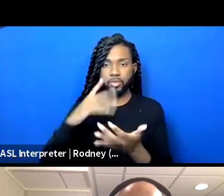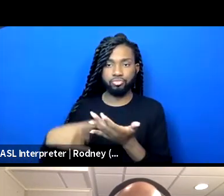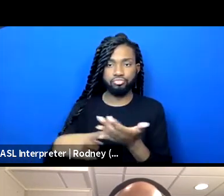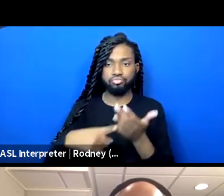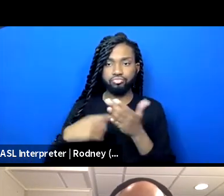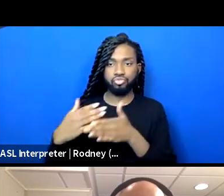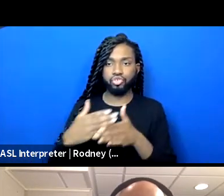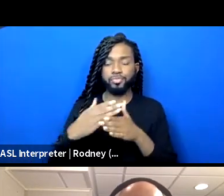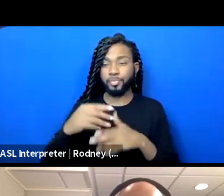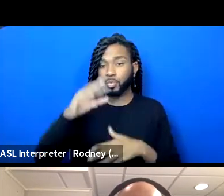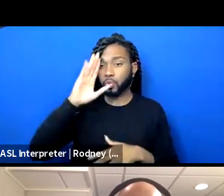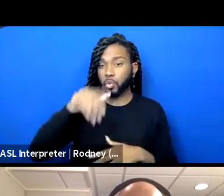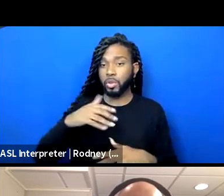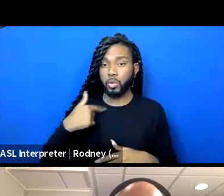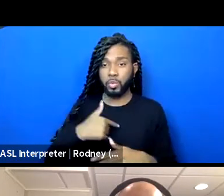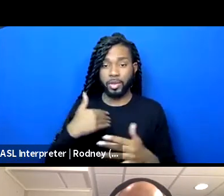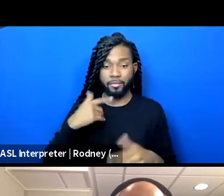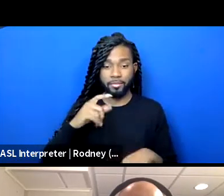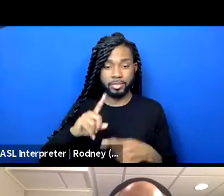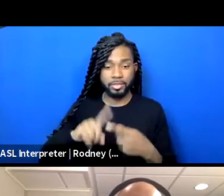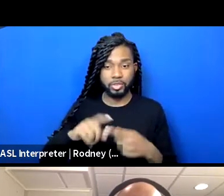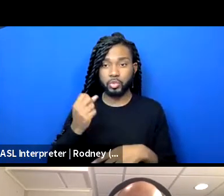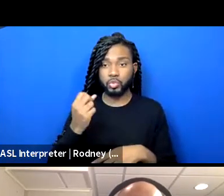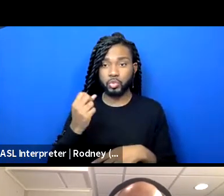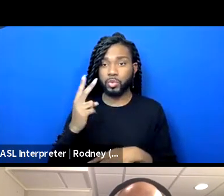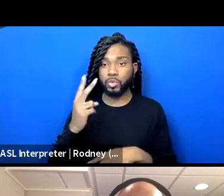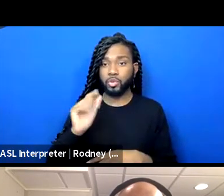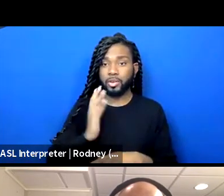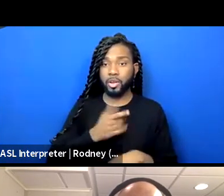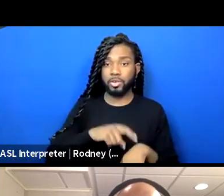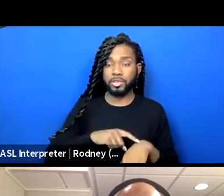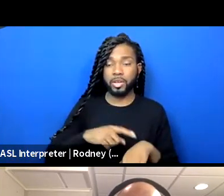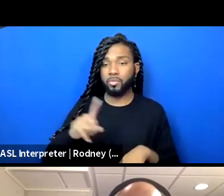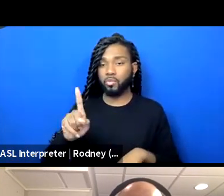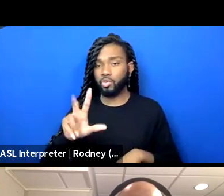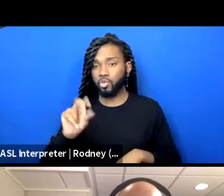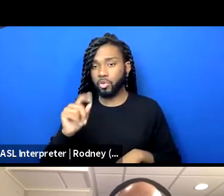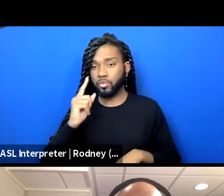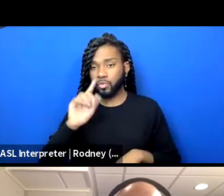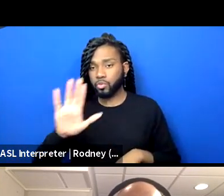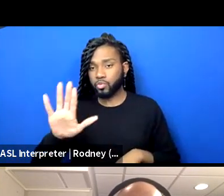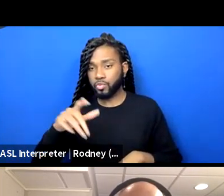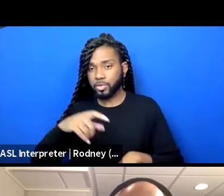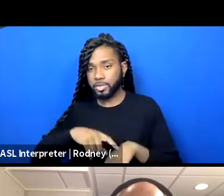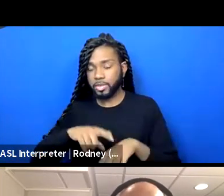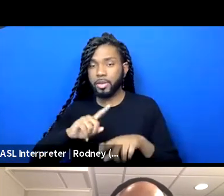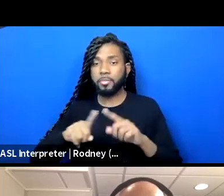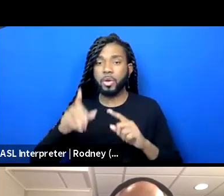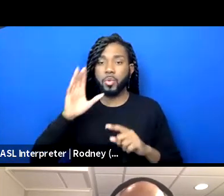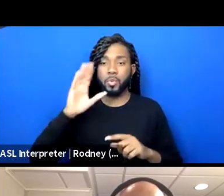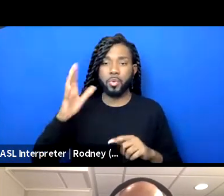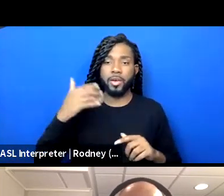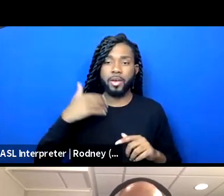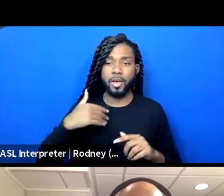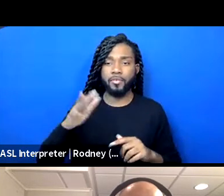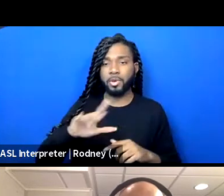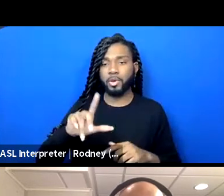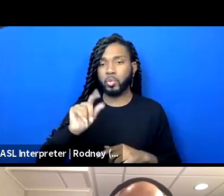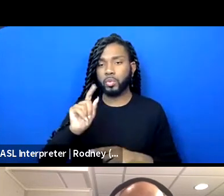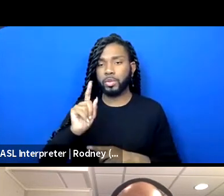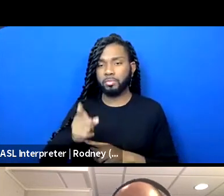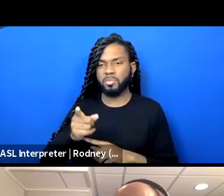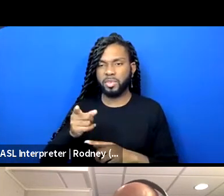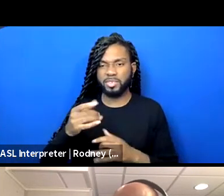1230 our time, 130 your time. So we'll be coming back with at least 20 minutes left from the breakout